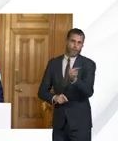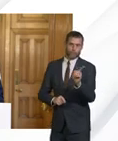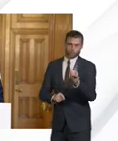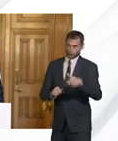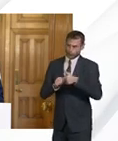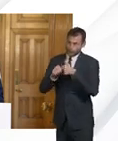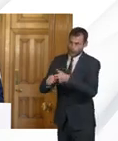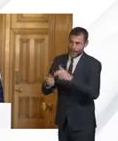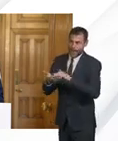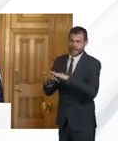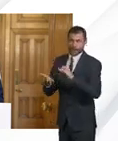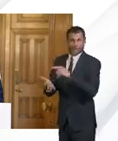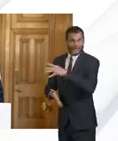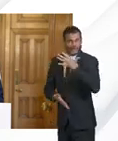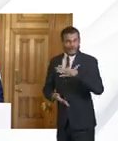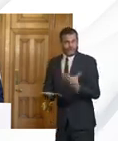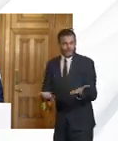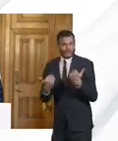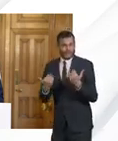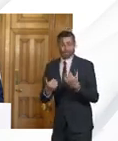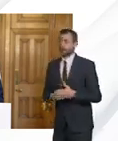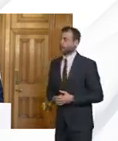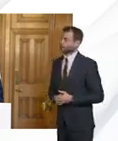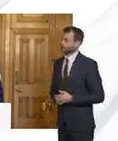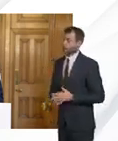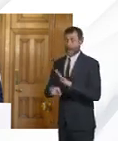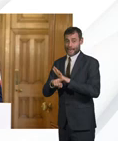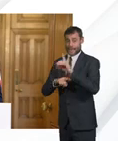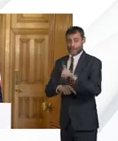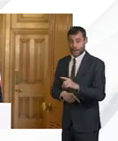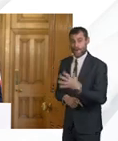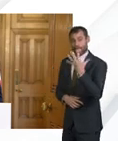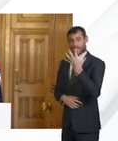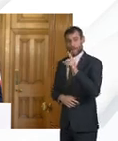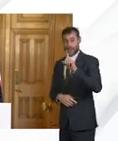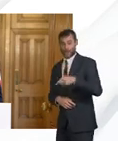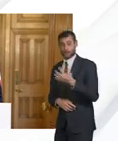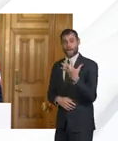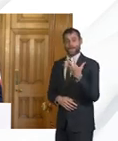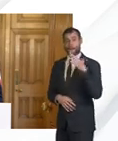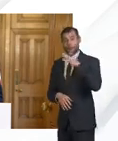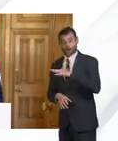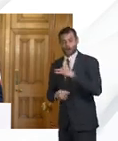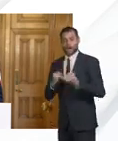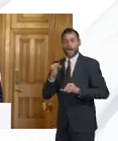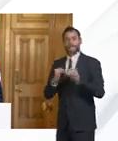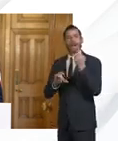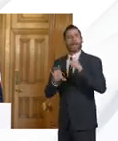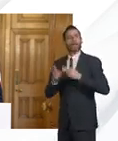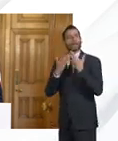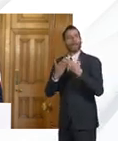in addition from next week 5,500 final year medics and 18